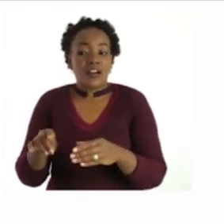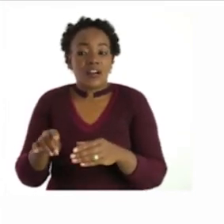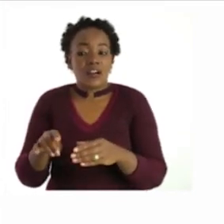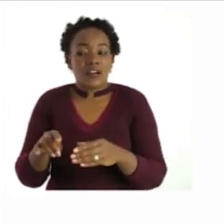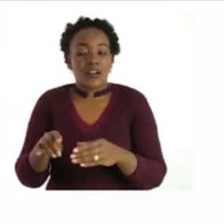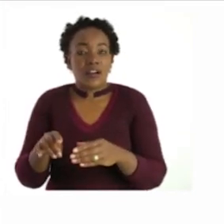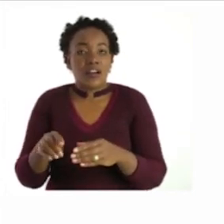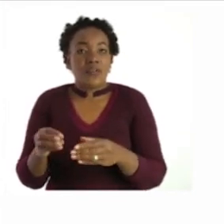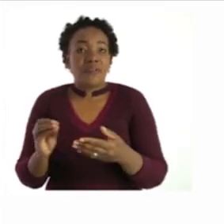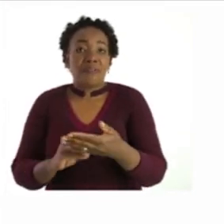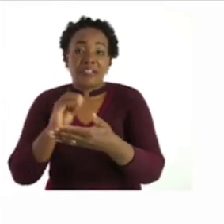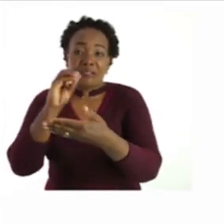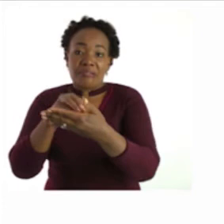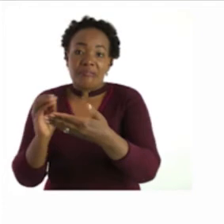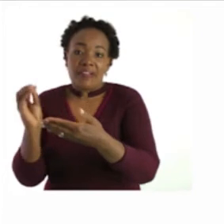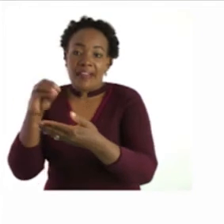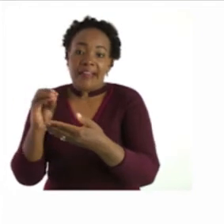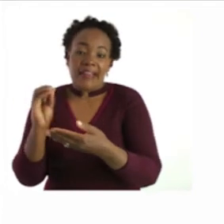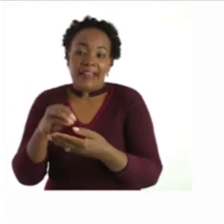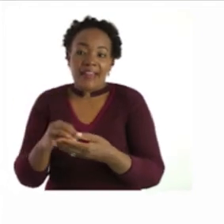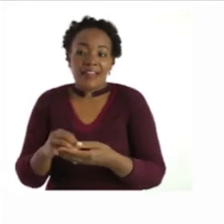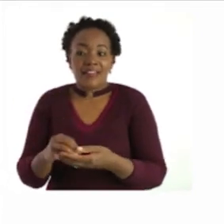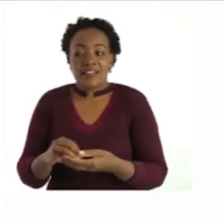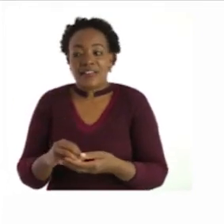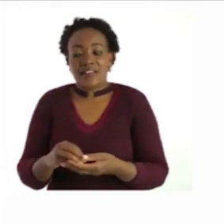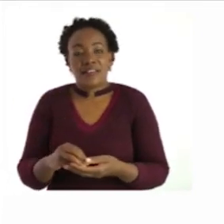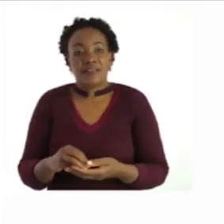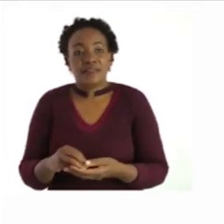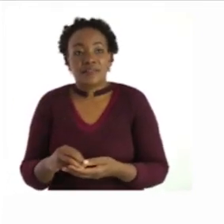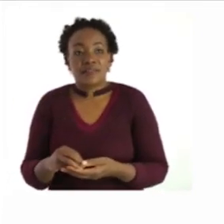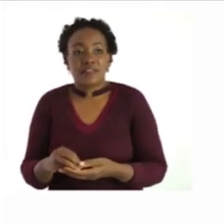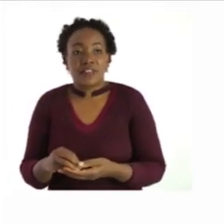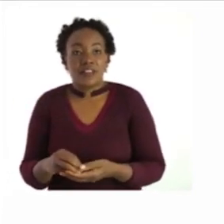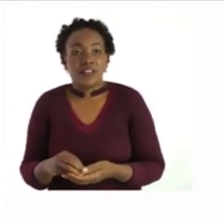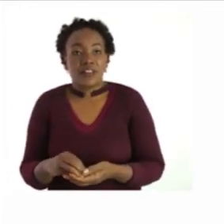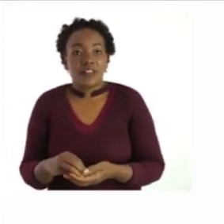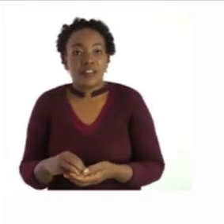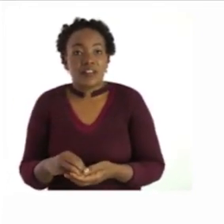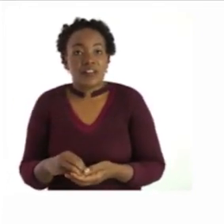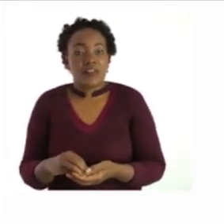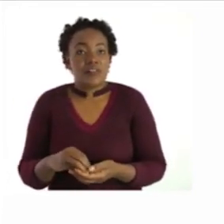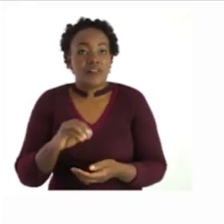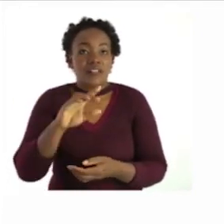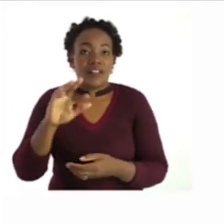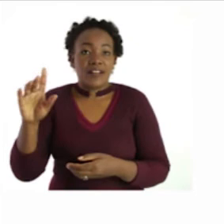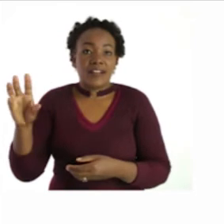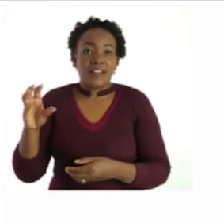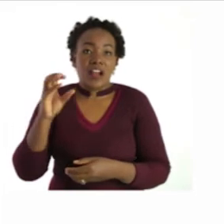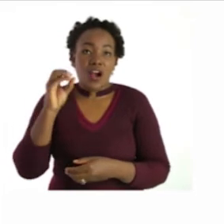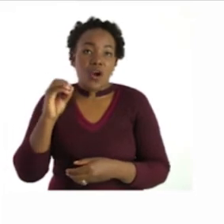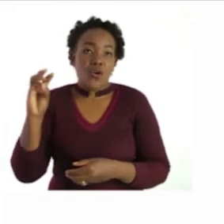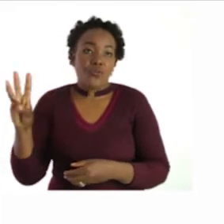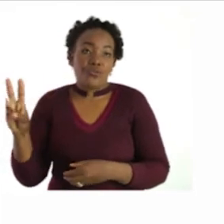fill in the sound o to make sound words okay